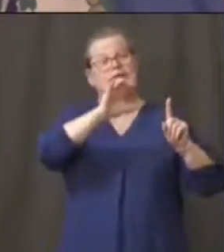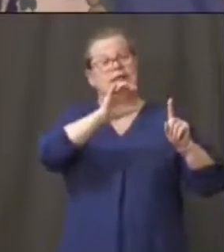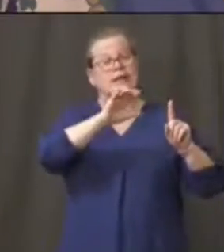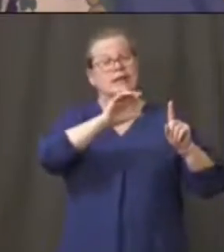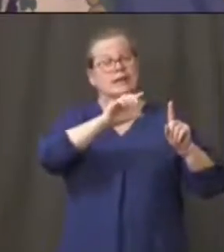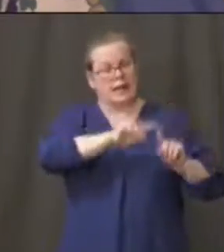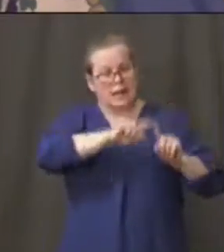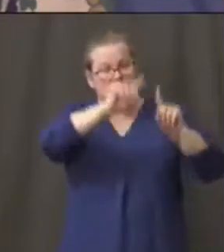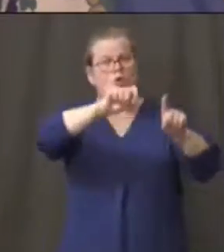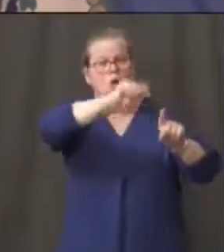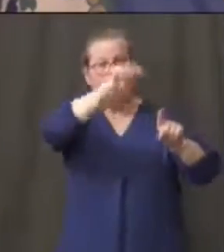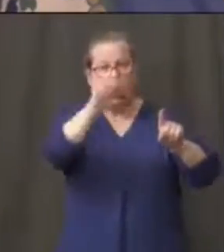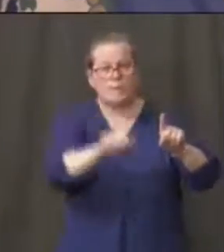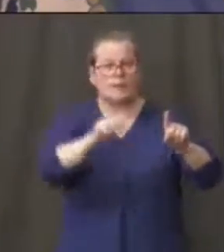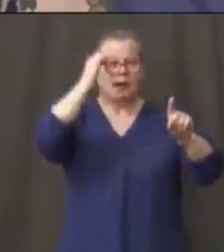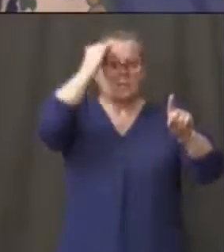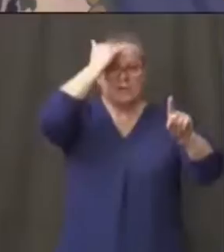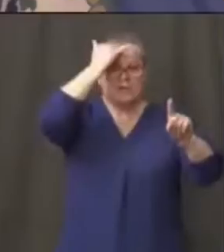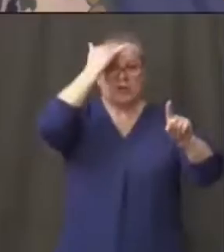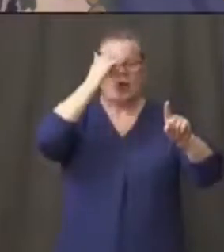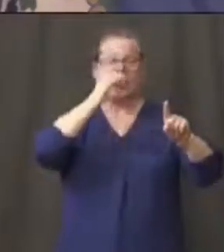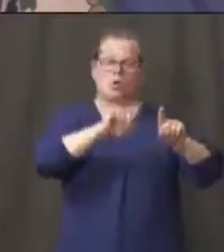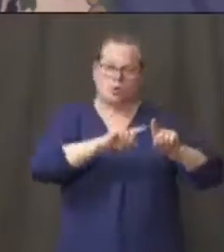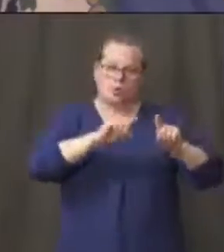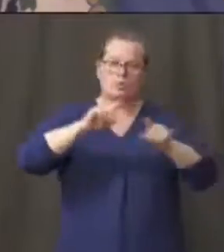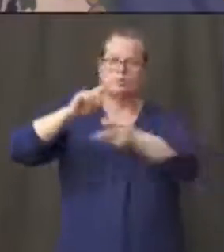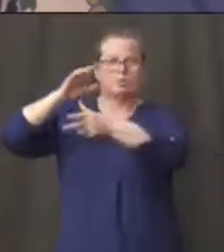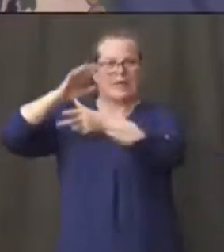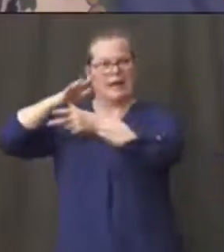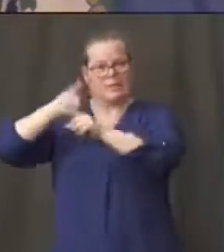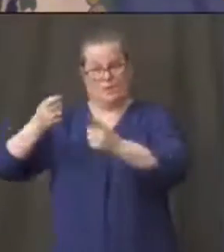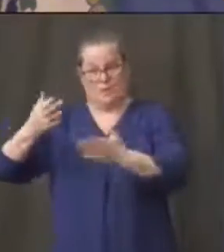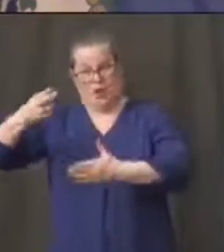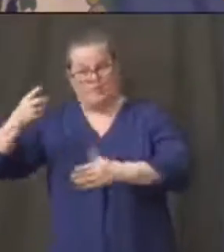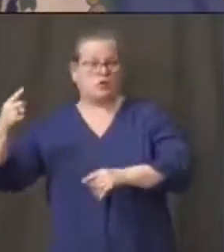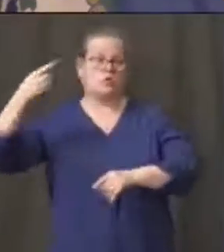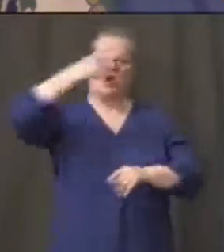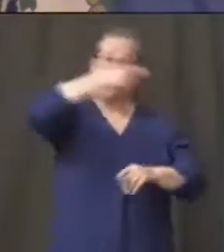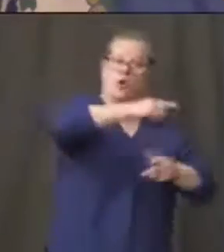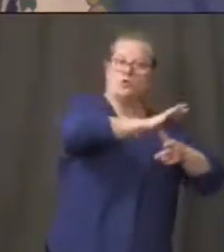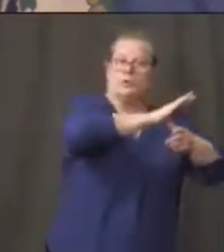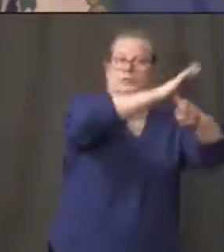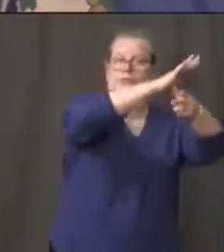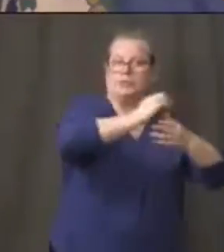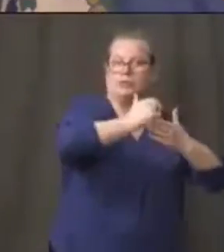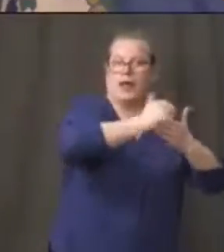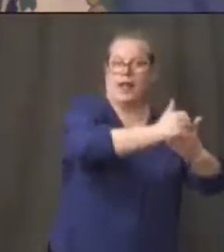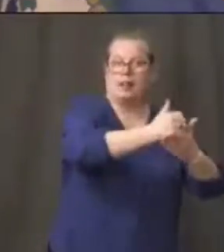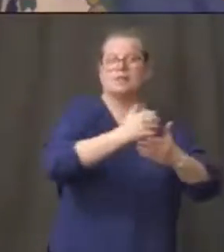like that there's been some cross traffic between hospitals we certainly have been in close communication there